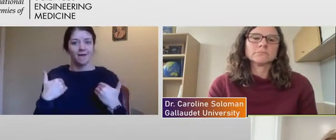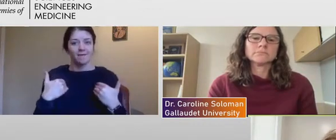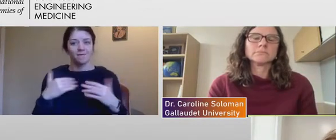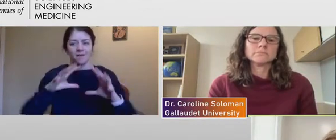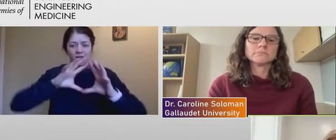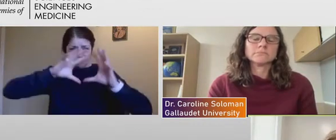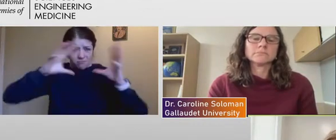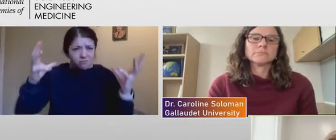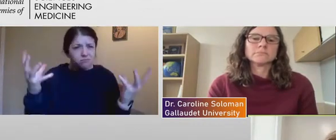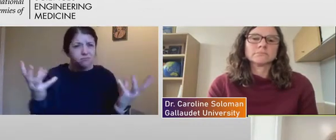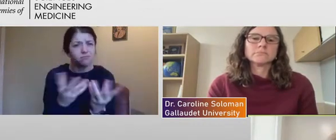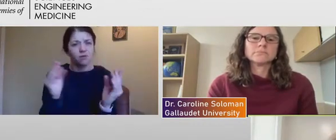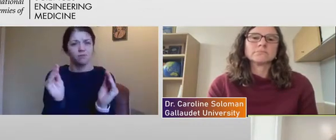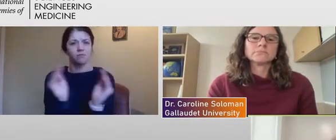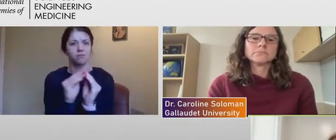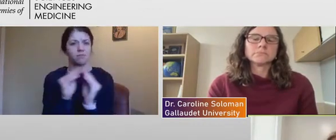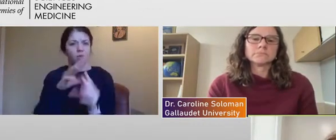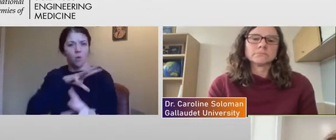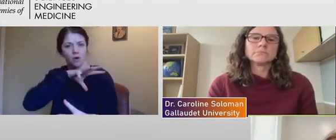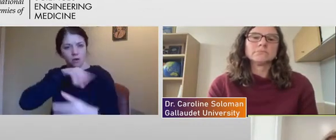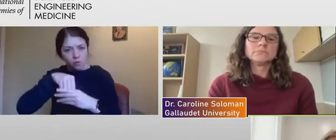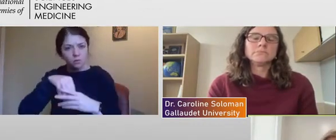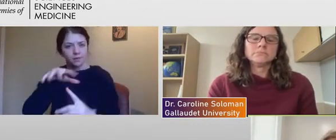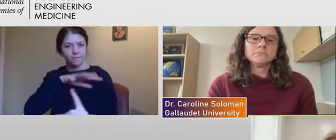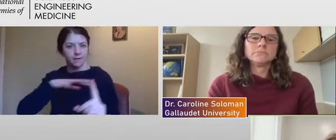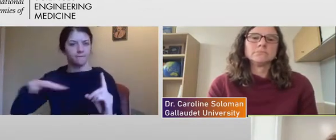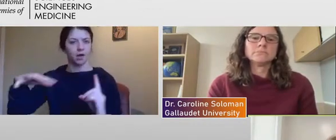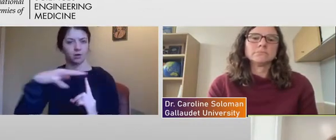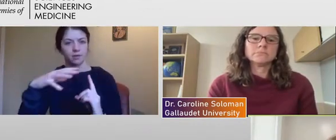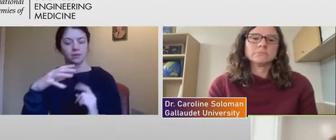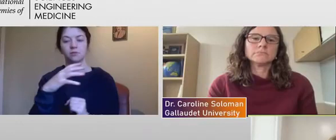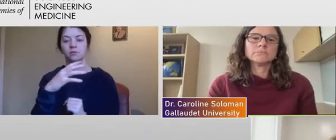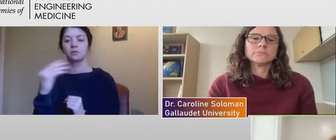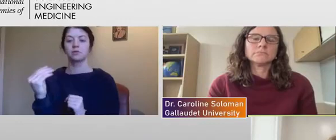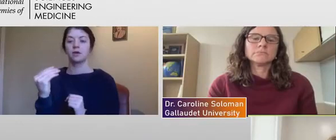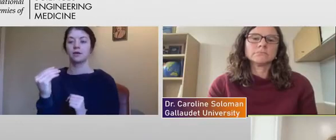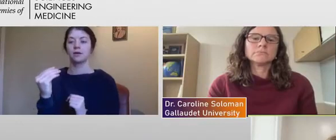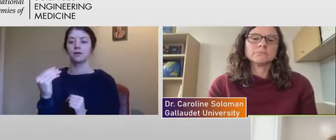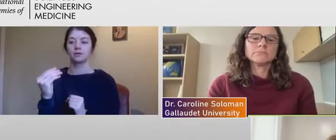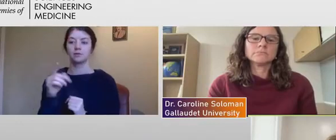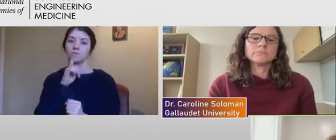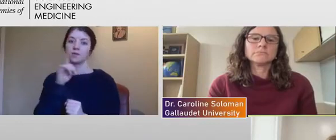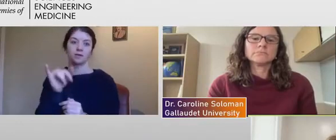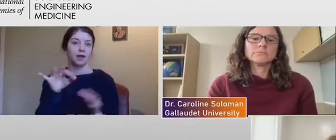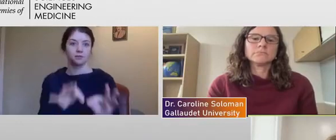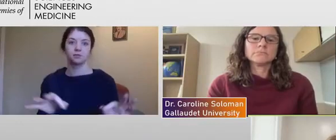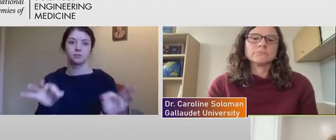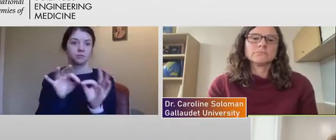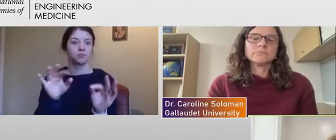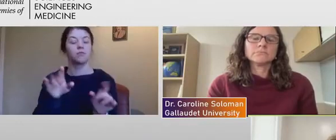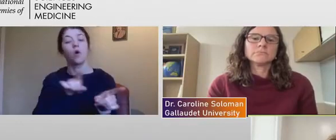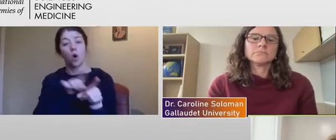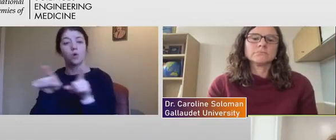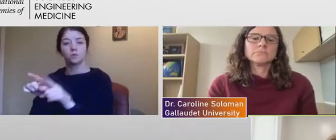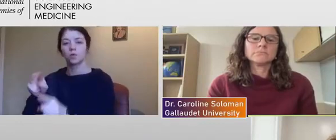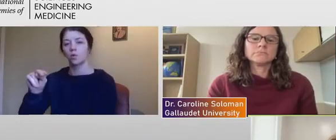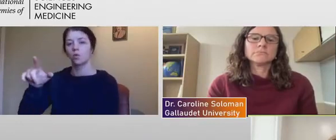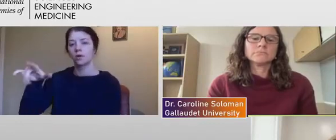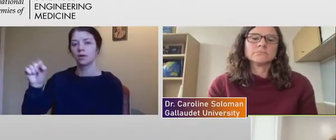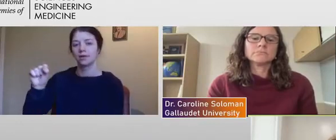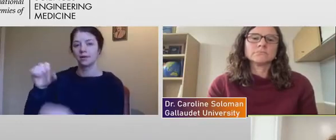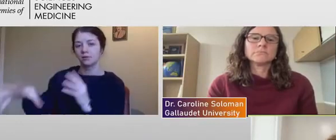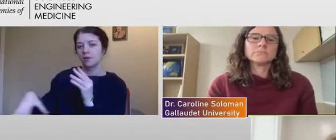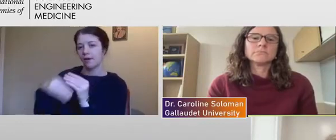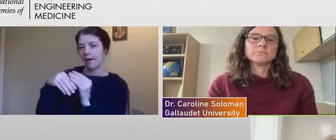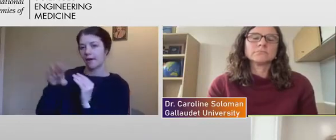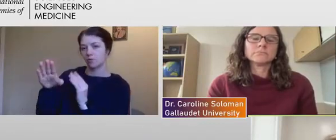more inclusive, um, environments. Um, and I think that's important. I'll also add to what Nils said is, is it's important to